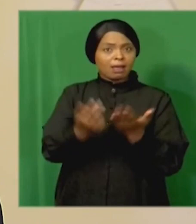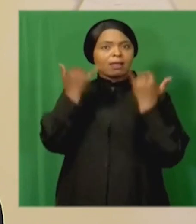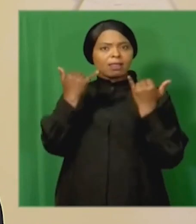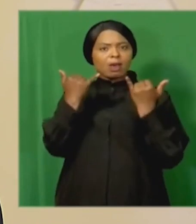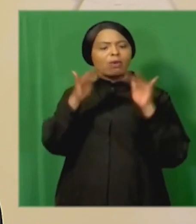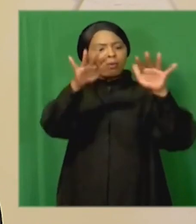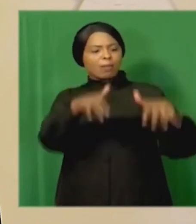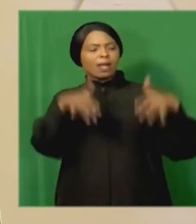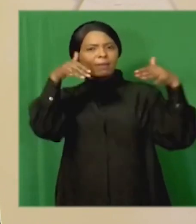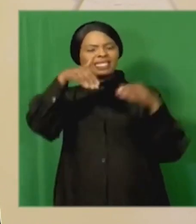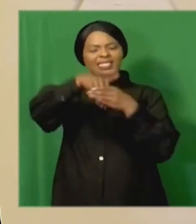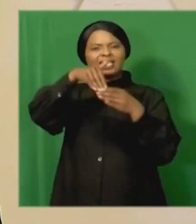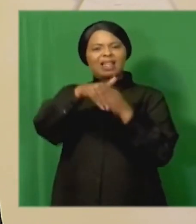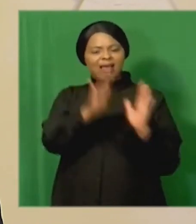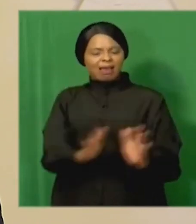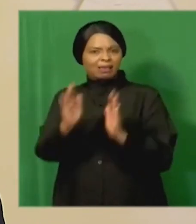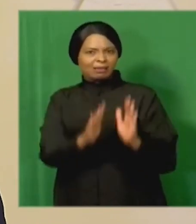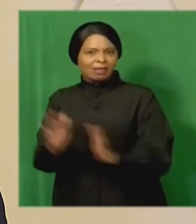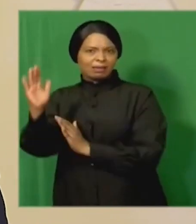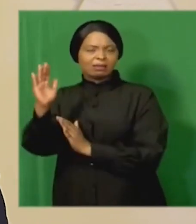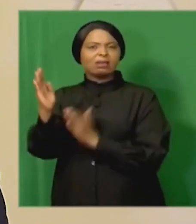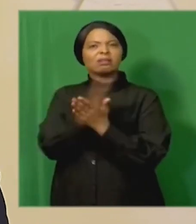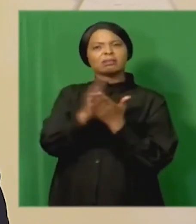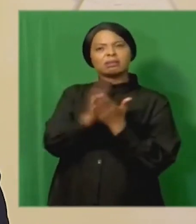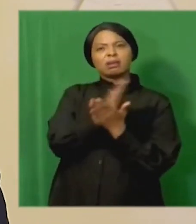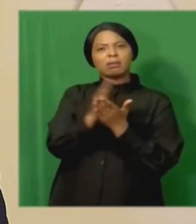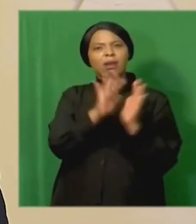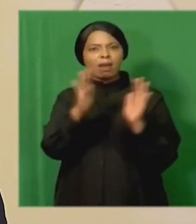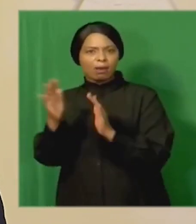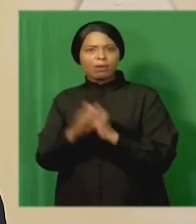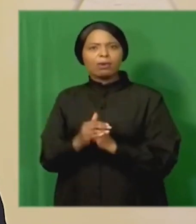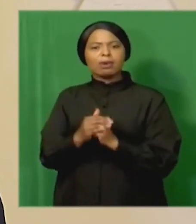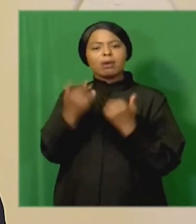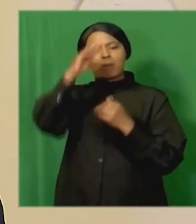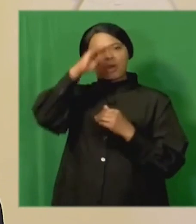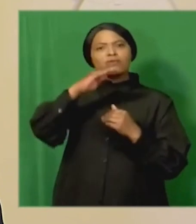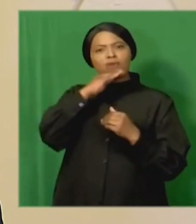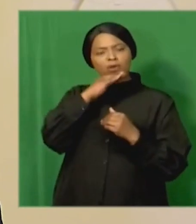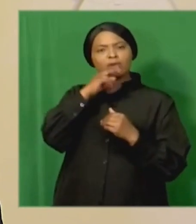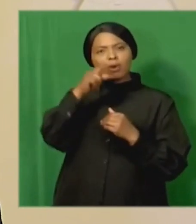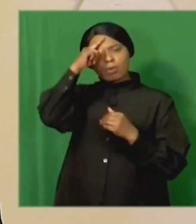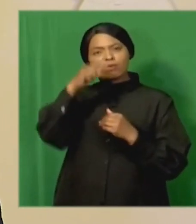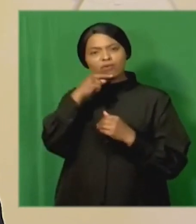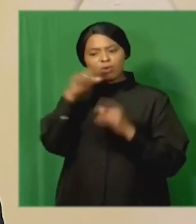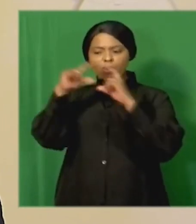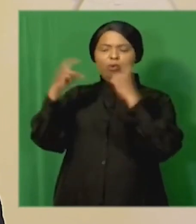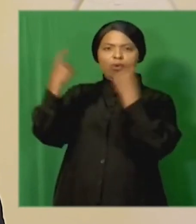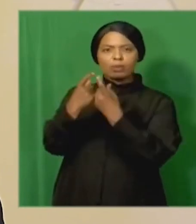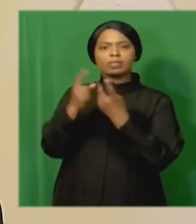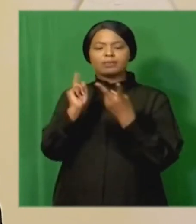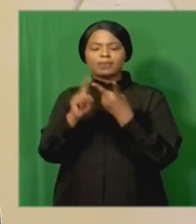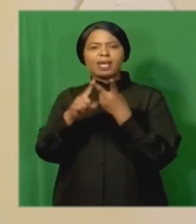with parliament's internal arrangements such as the chairing of portfolio committees while others